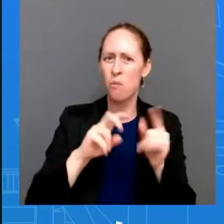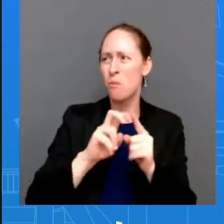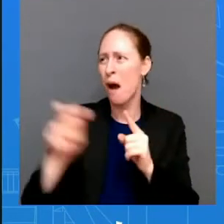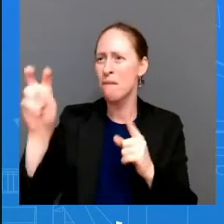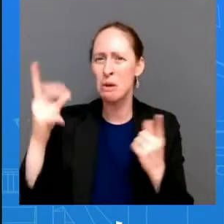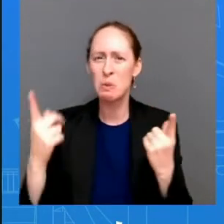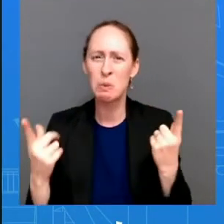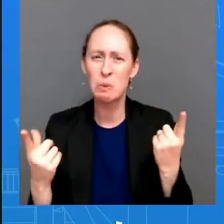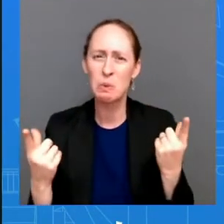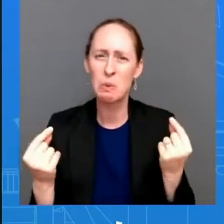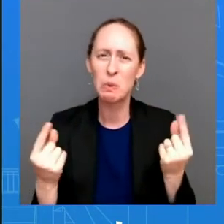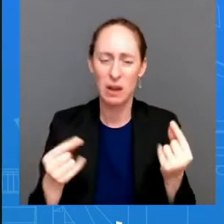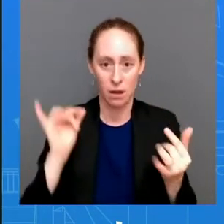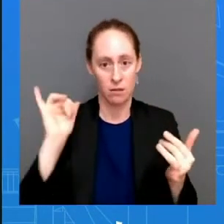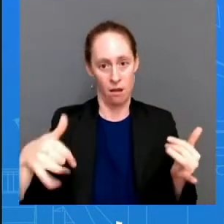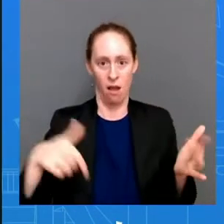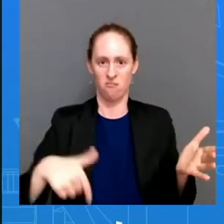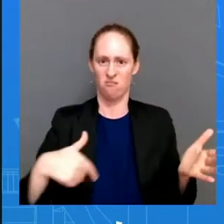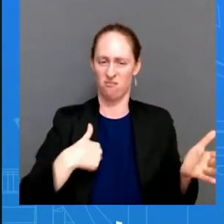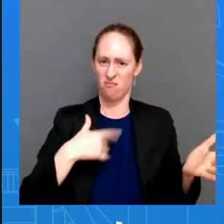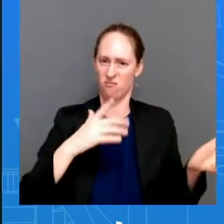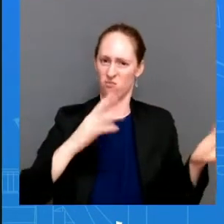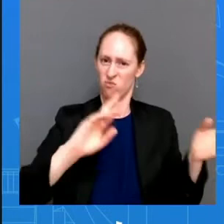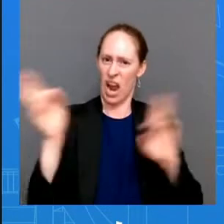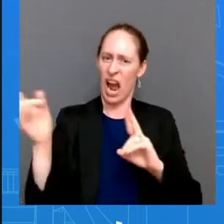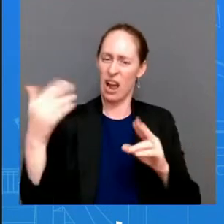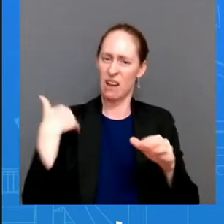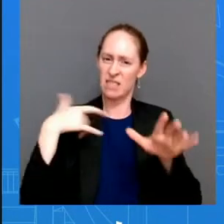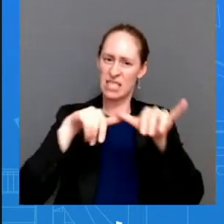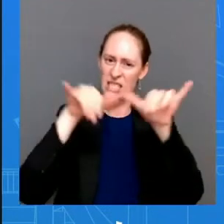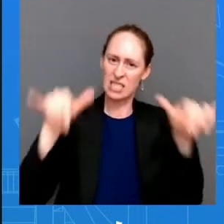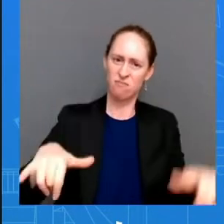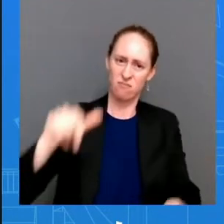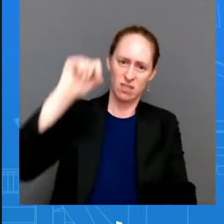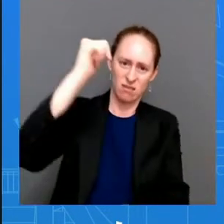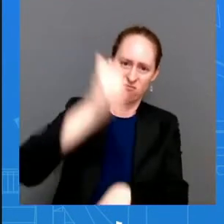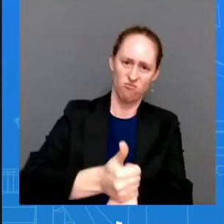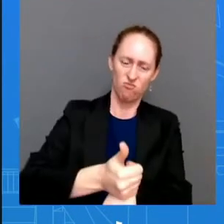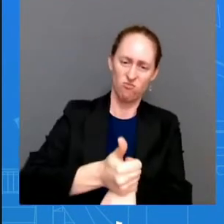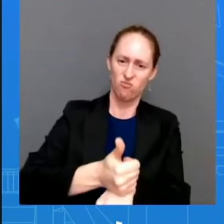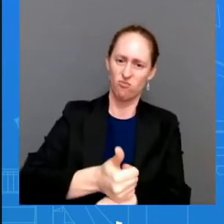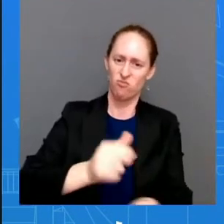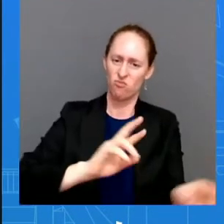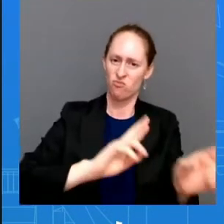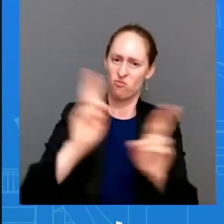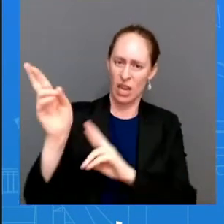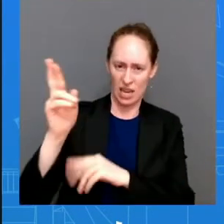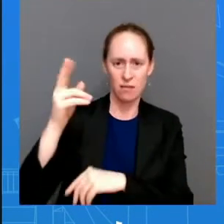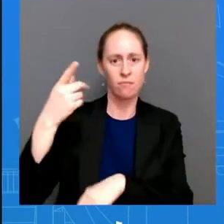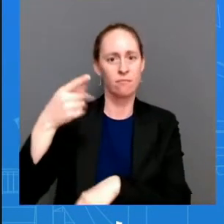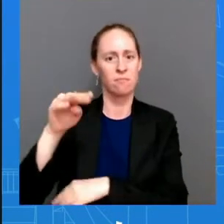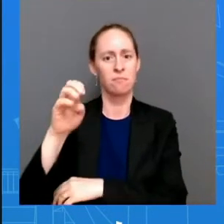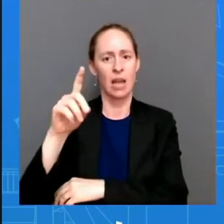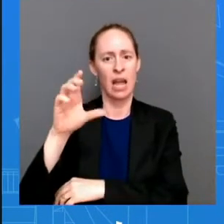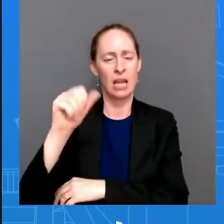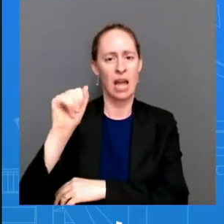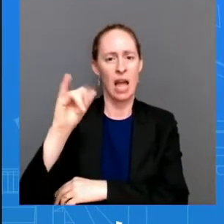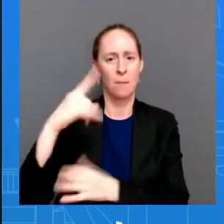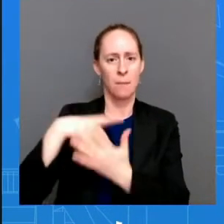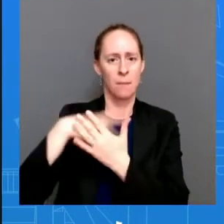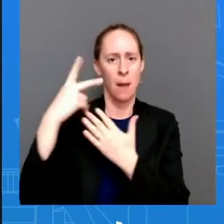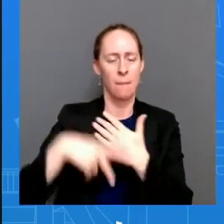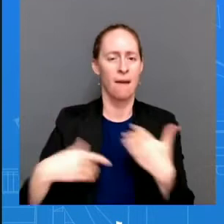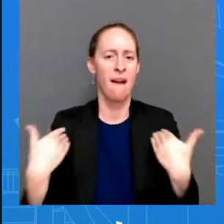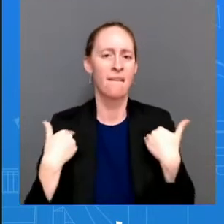care that is otherwise part of Medicaid's comprehensive benefit program, which include travel under Medicaid's non